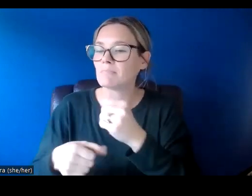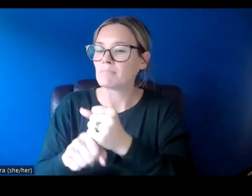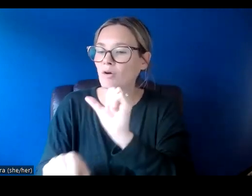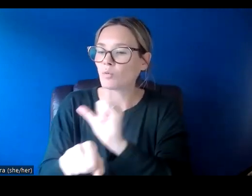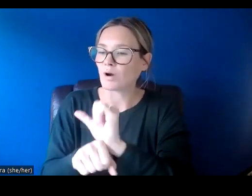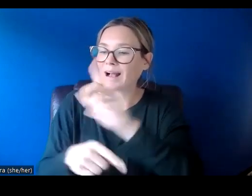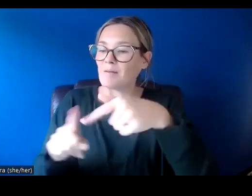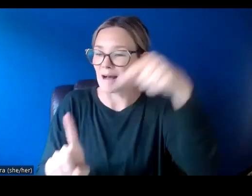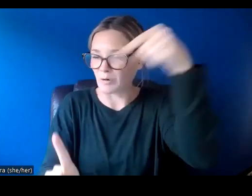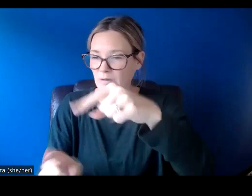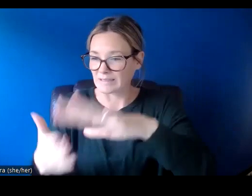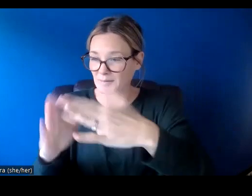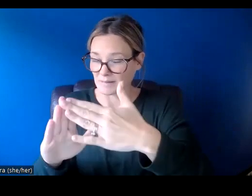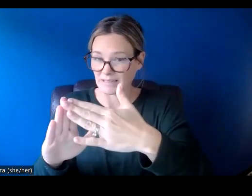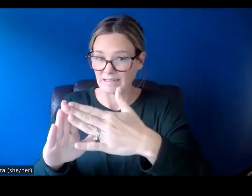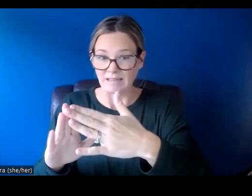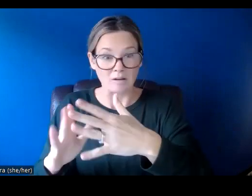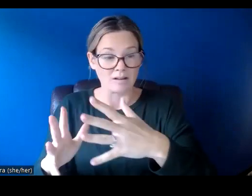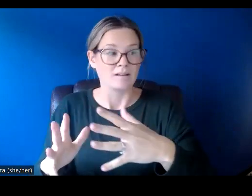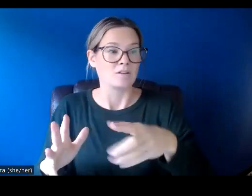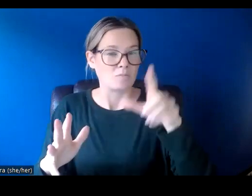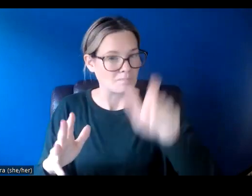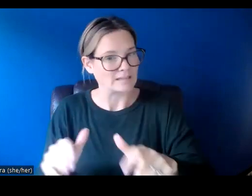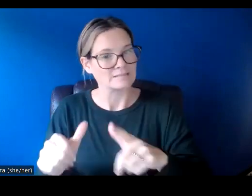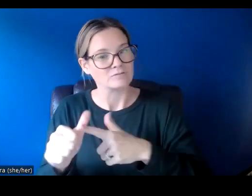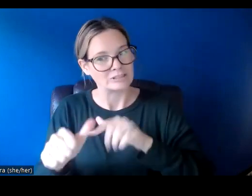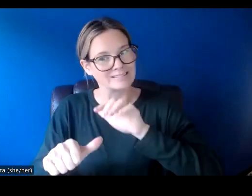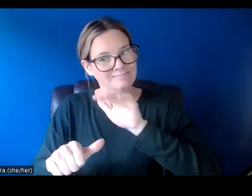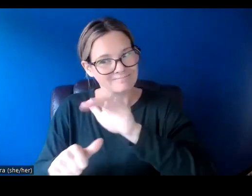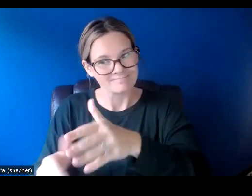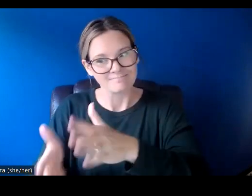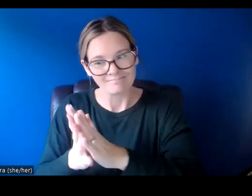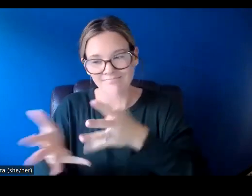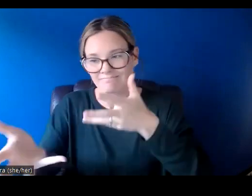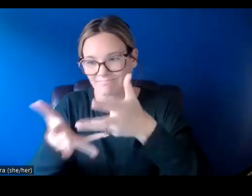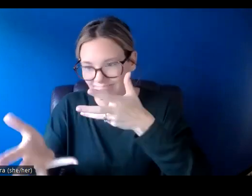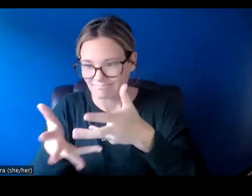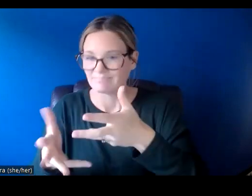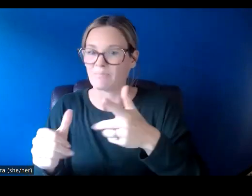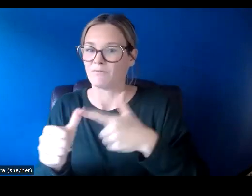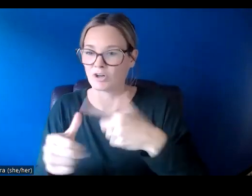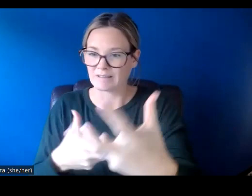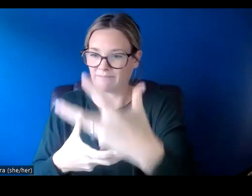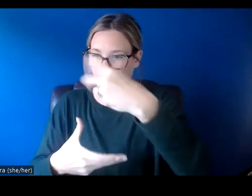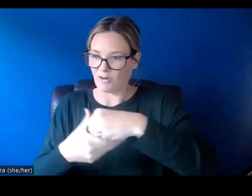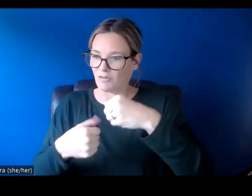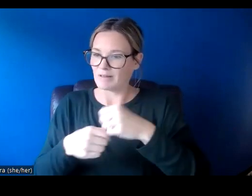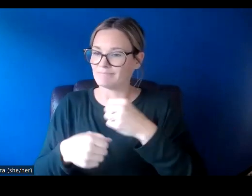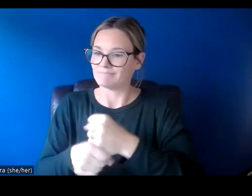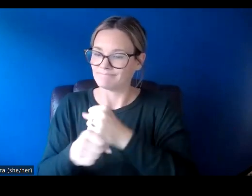community needs to be actively engaged and consulted, and there needs to be a clear, intentional, and reciprocal relationship.